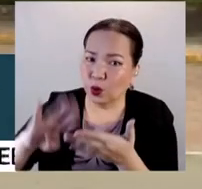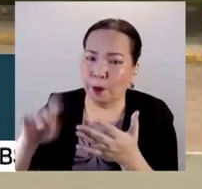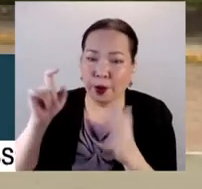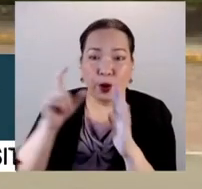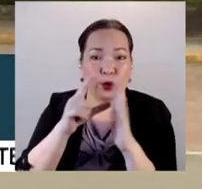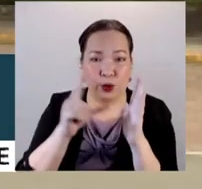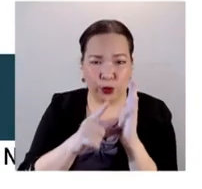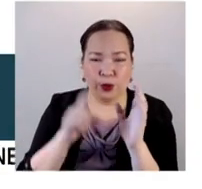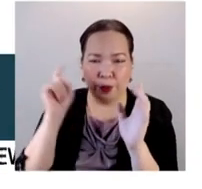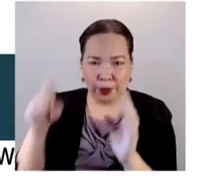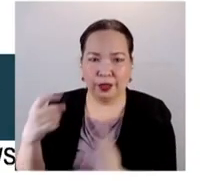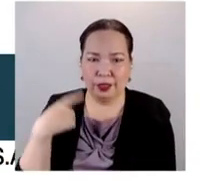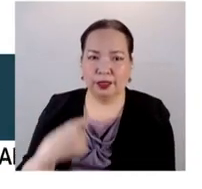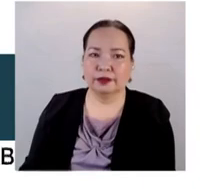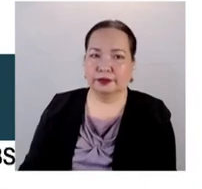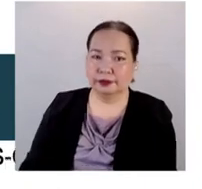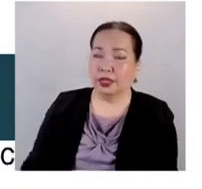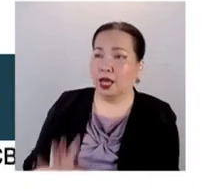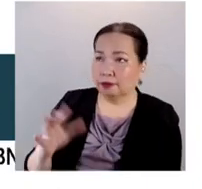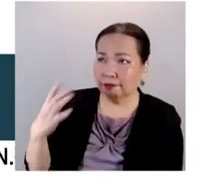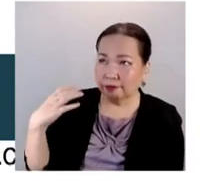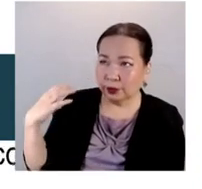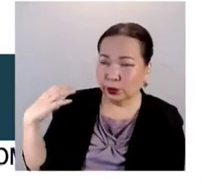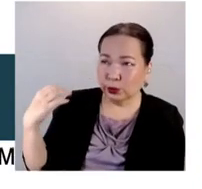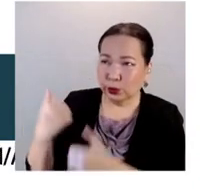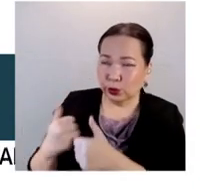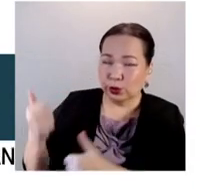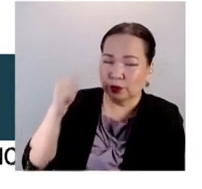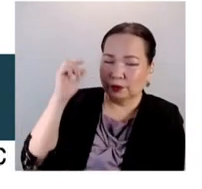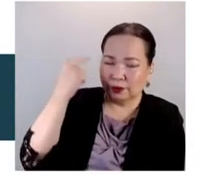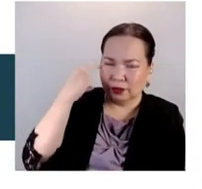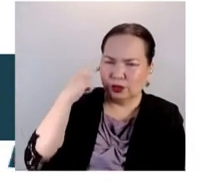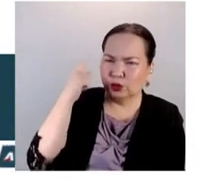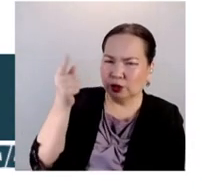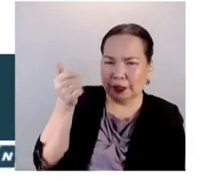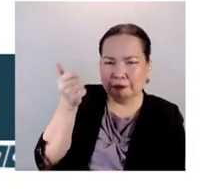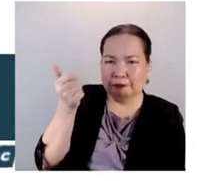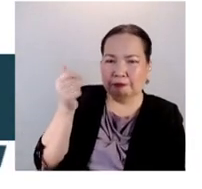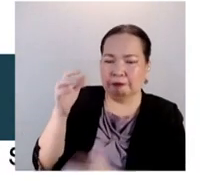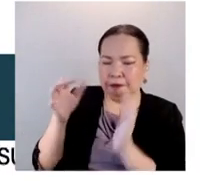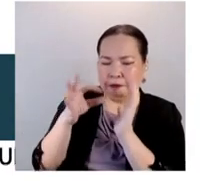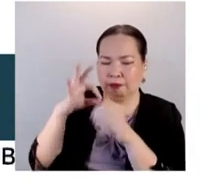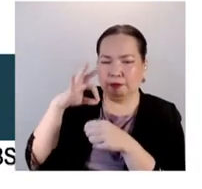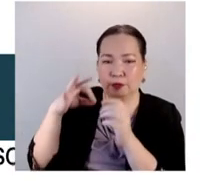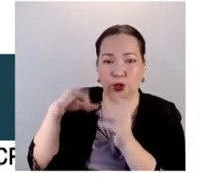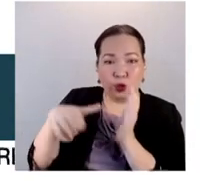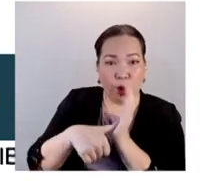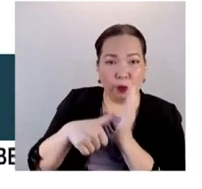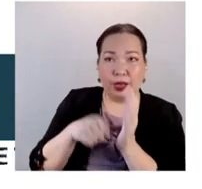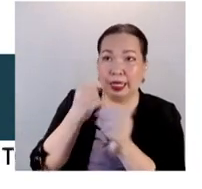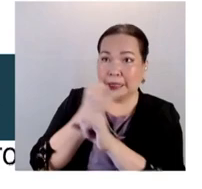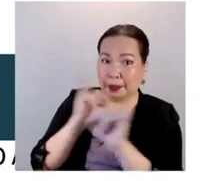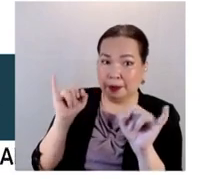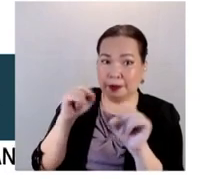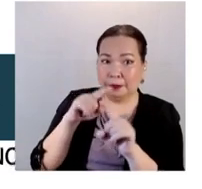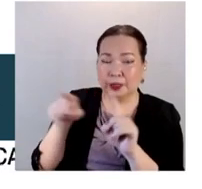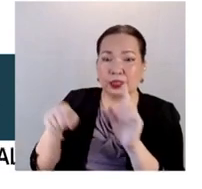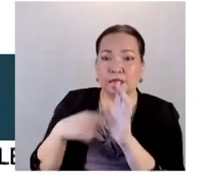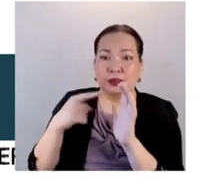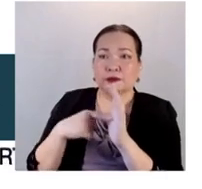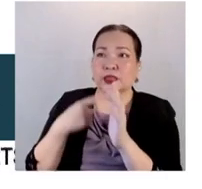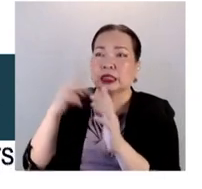Garcia, you have said that you will be independent. You've said that many times, that you will be needing the support of President Marcos to